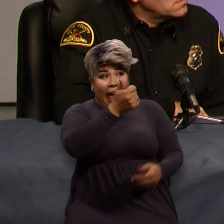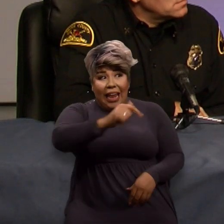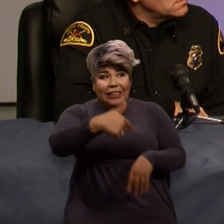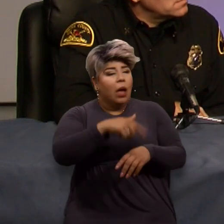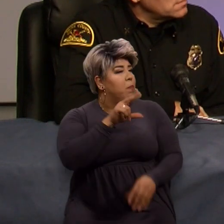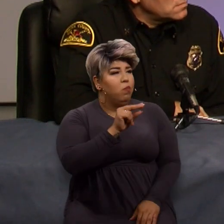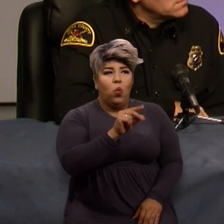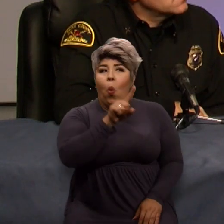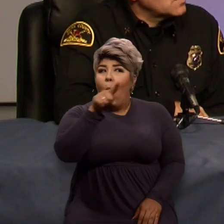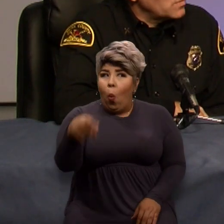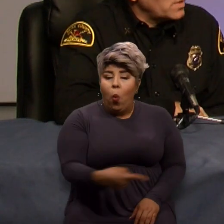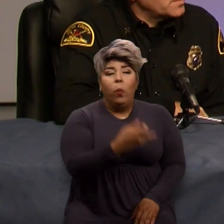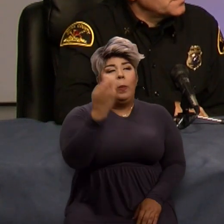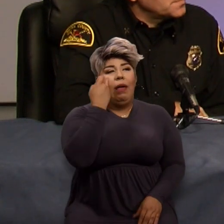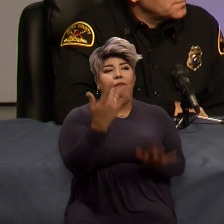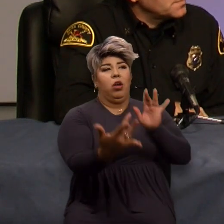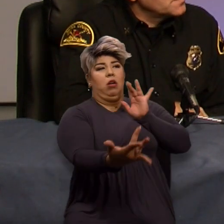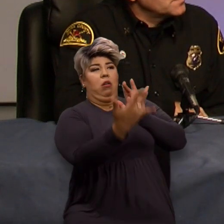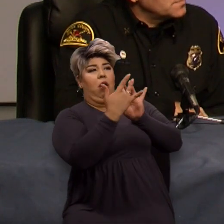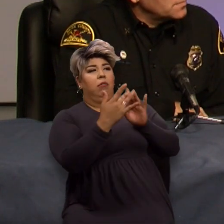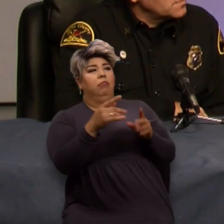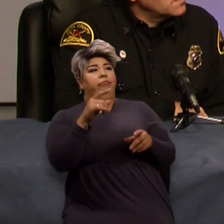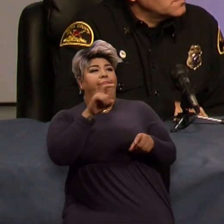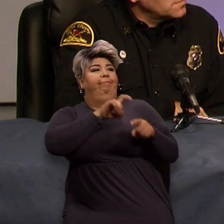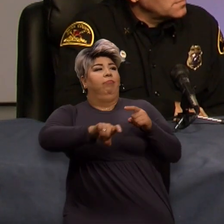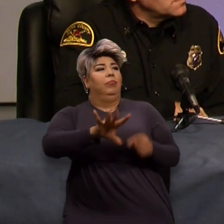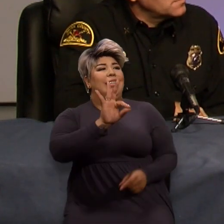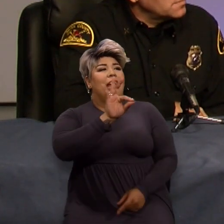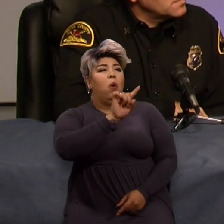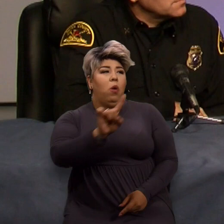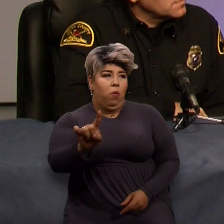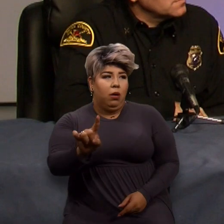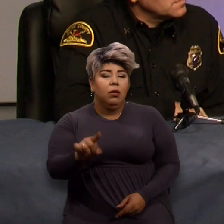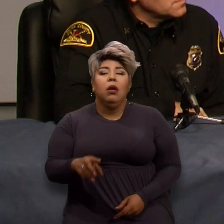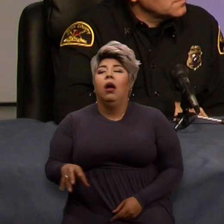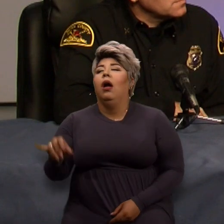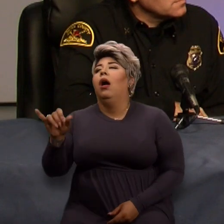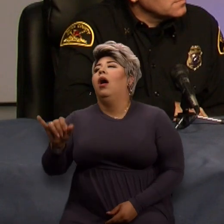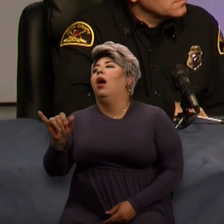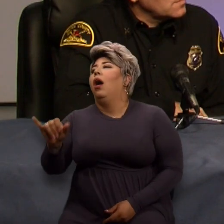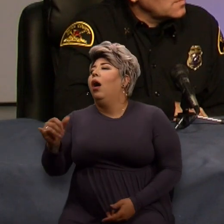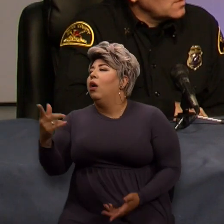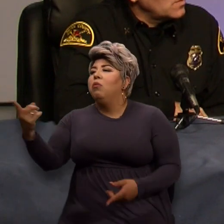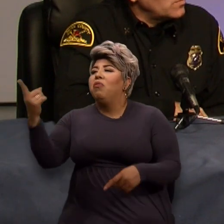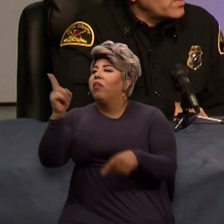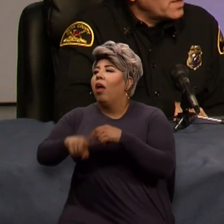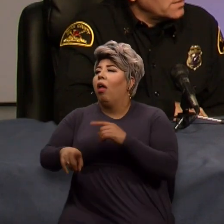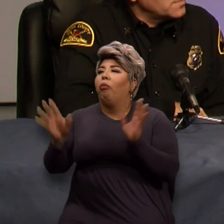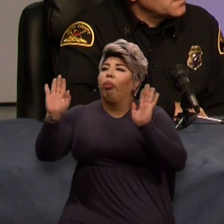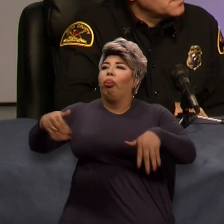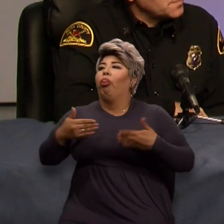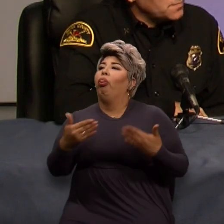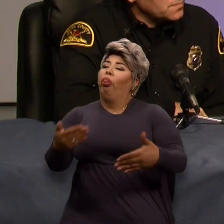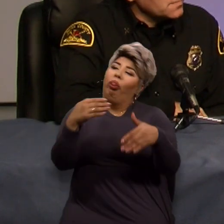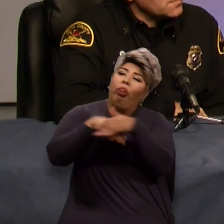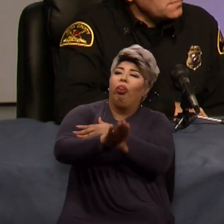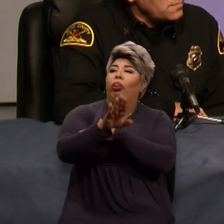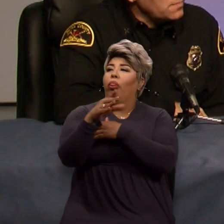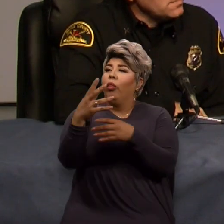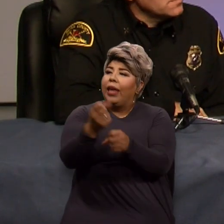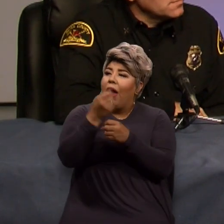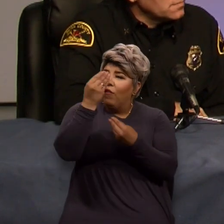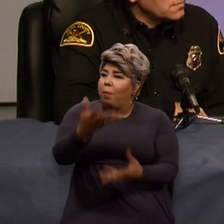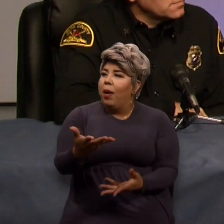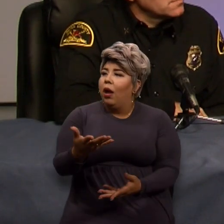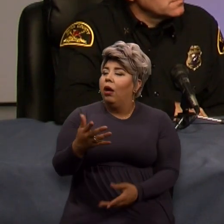in and look up your information unless you've dialed 911. Okay. So it's not like it can be accessed, you know, randomly. It's only when there is an